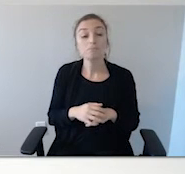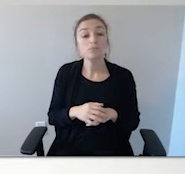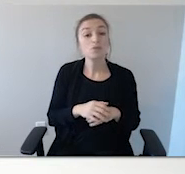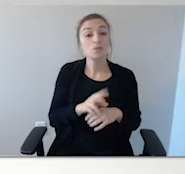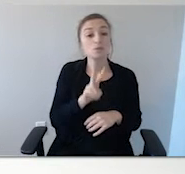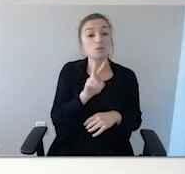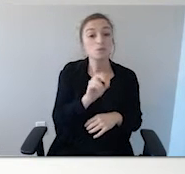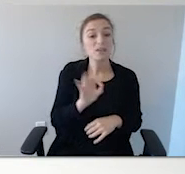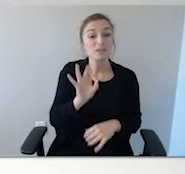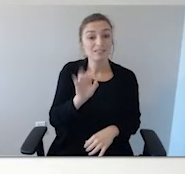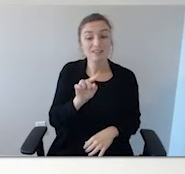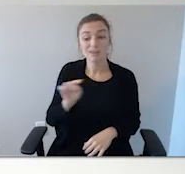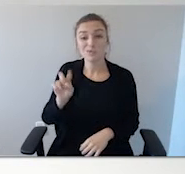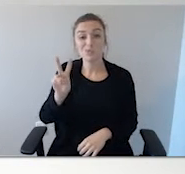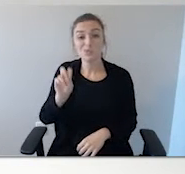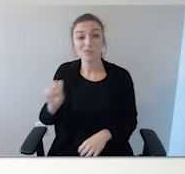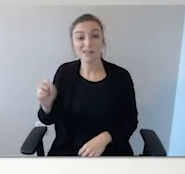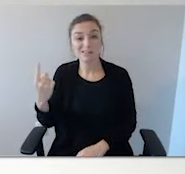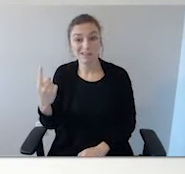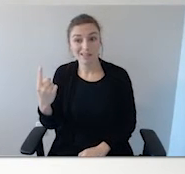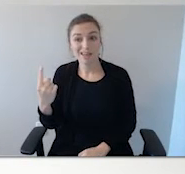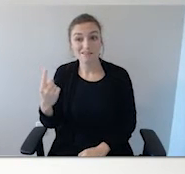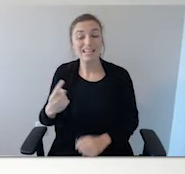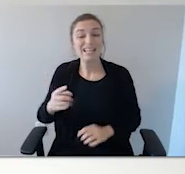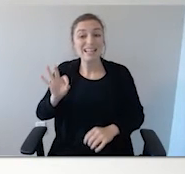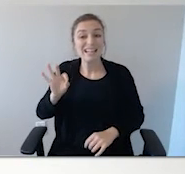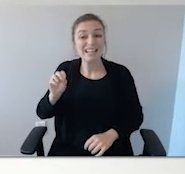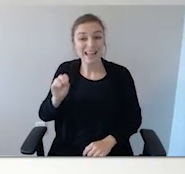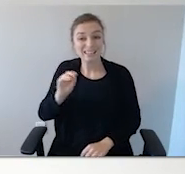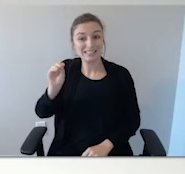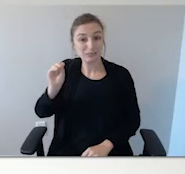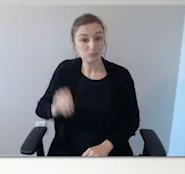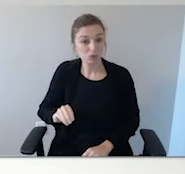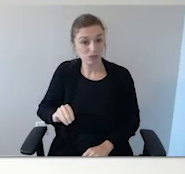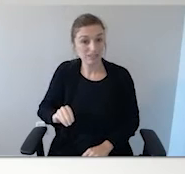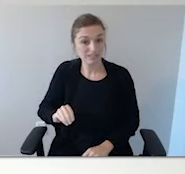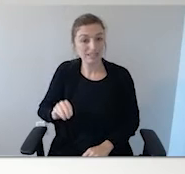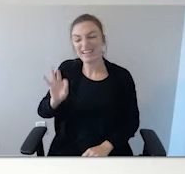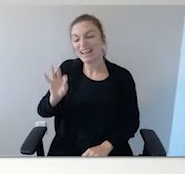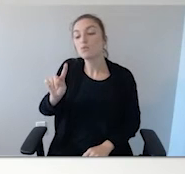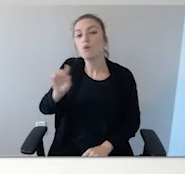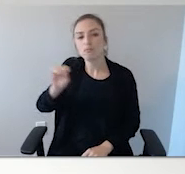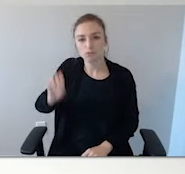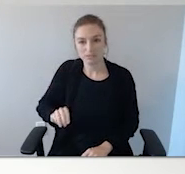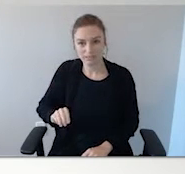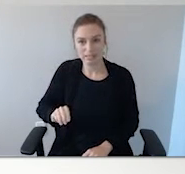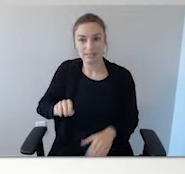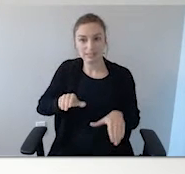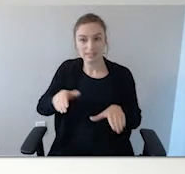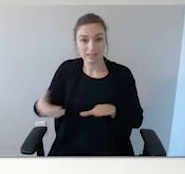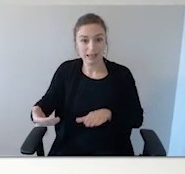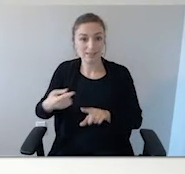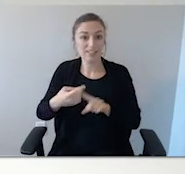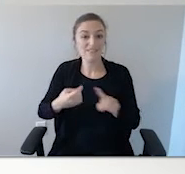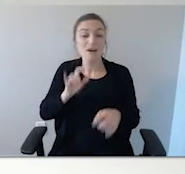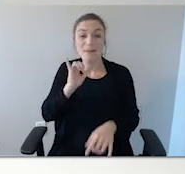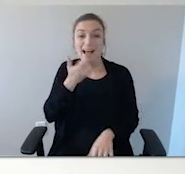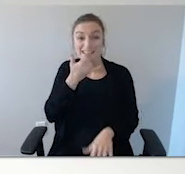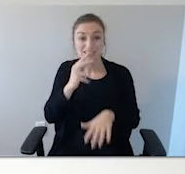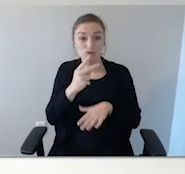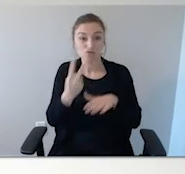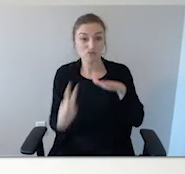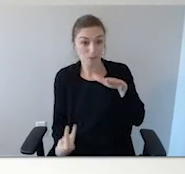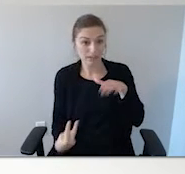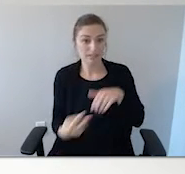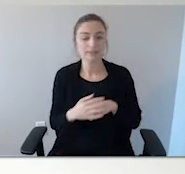91% of the deaths of U.S. kids between 14 and younger were accidental drownings. A third